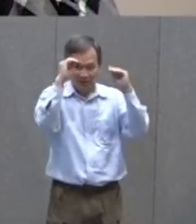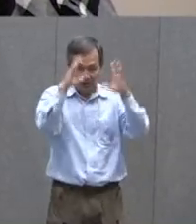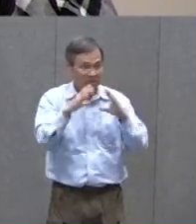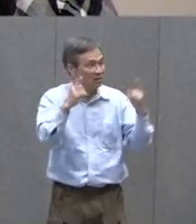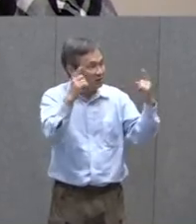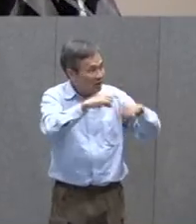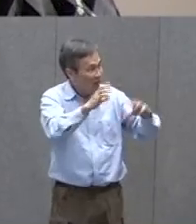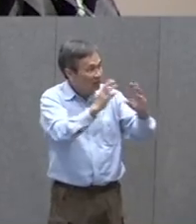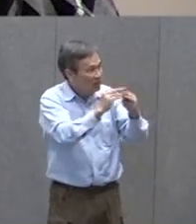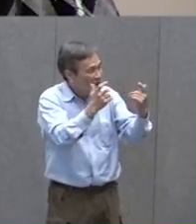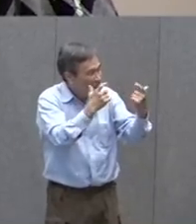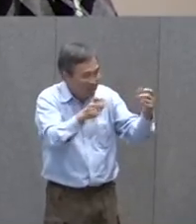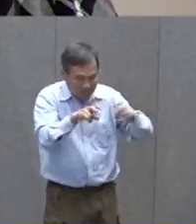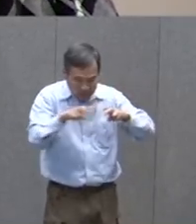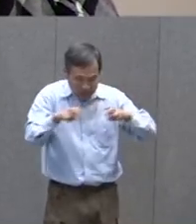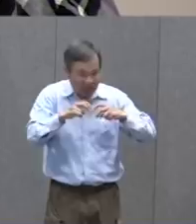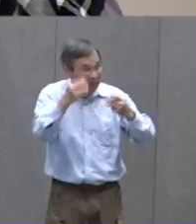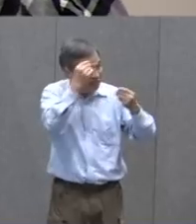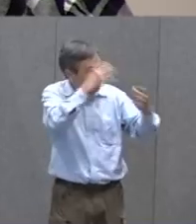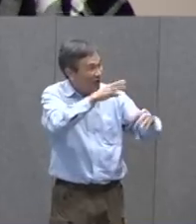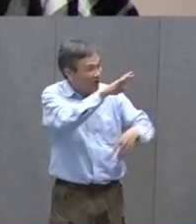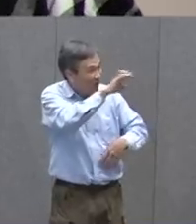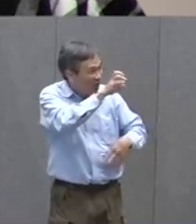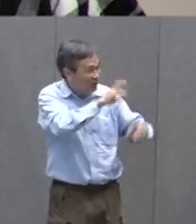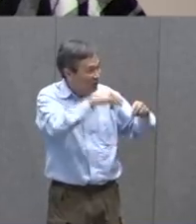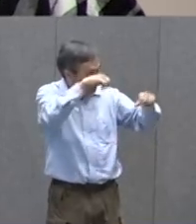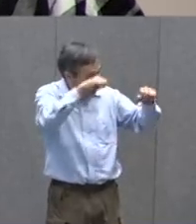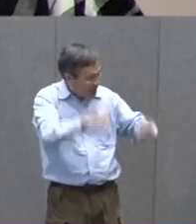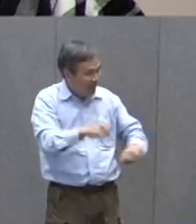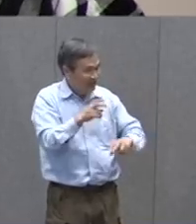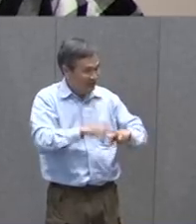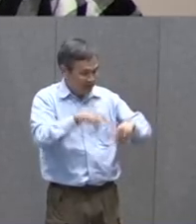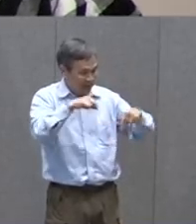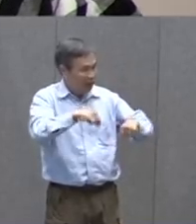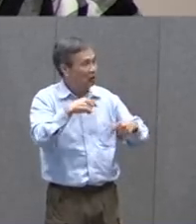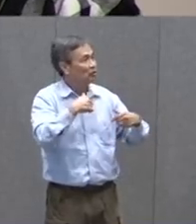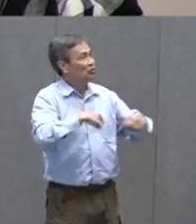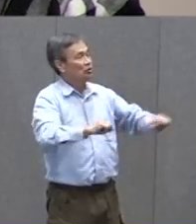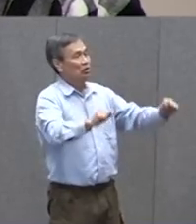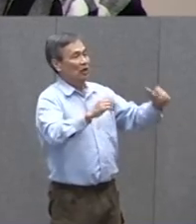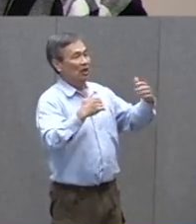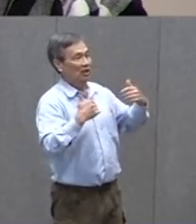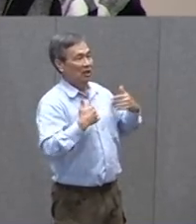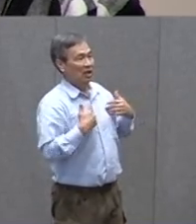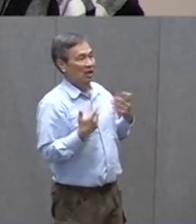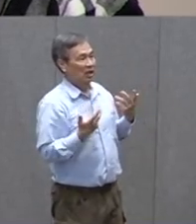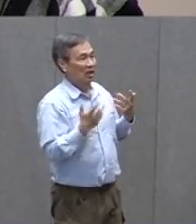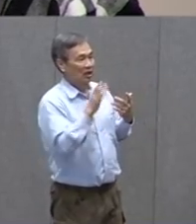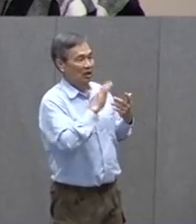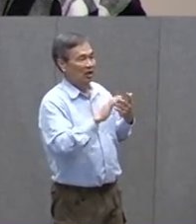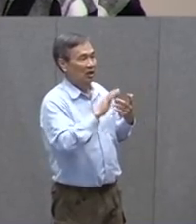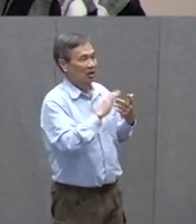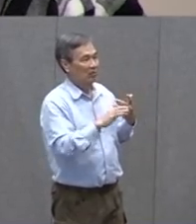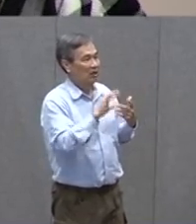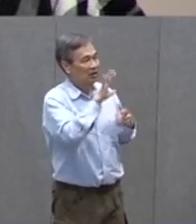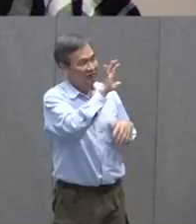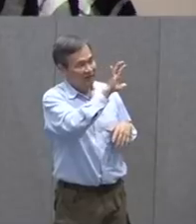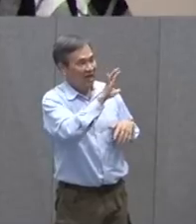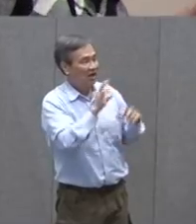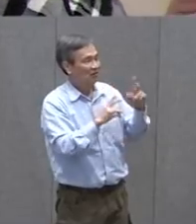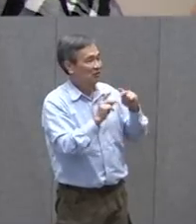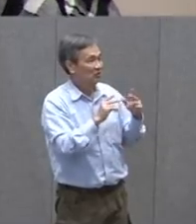auditorium that seats about 400 people. And we try to have no more than five or six people in here at a time